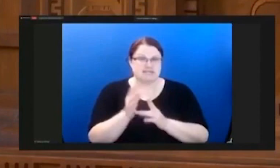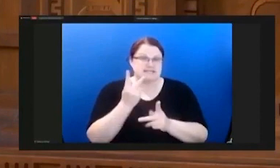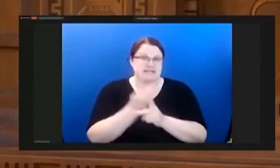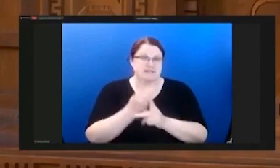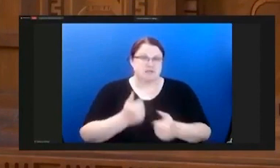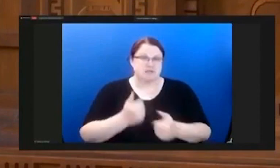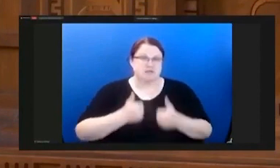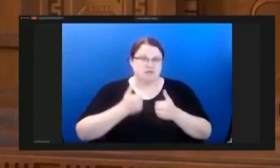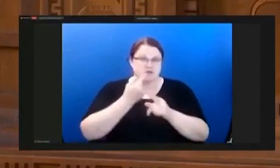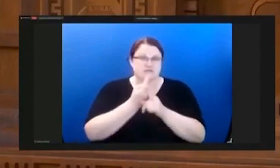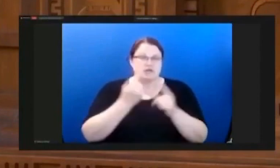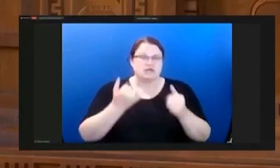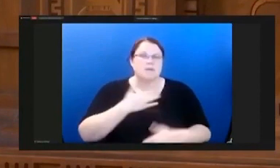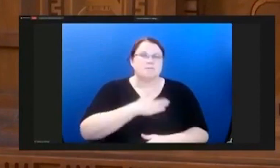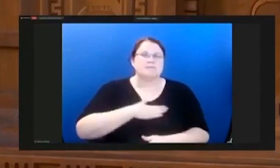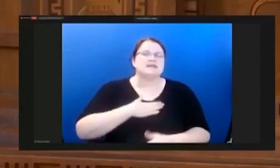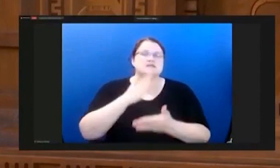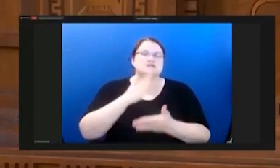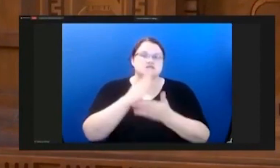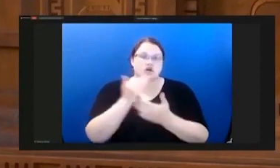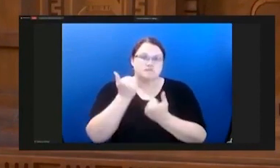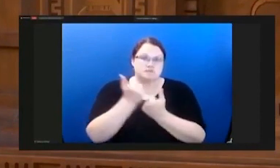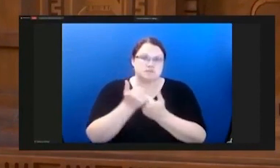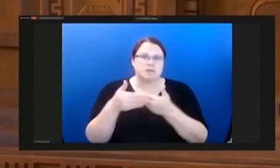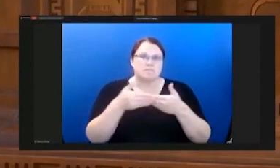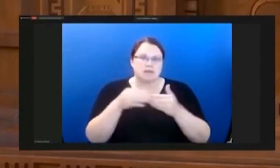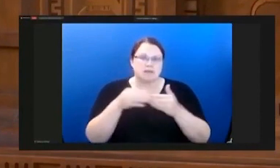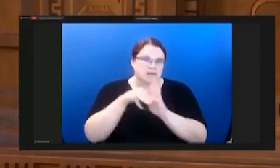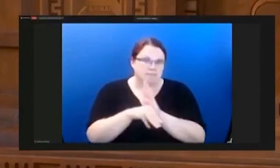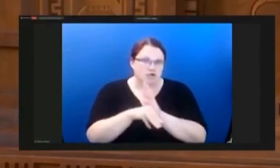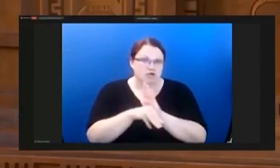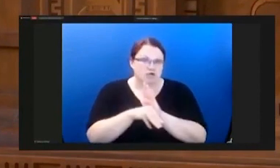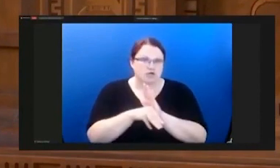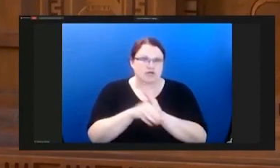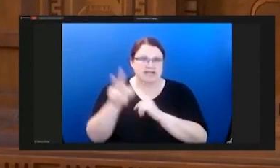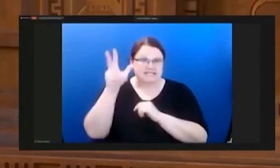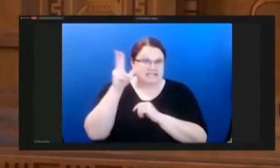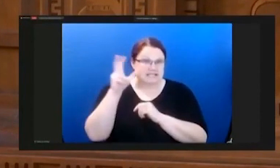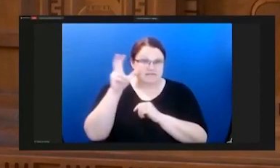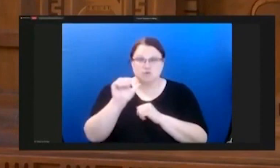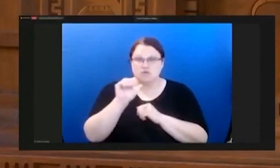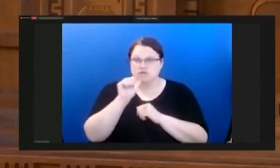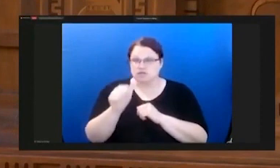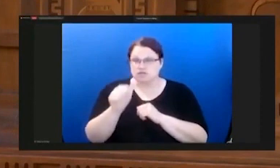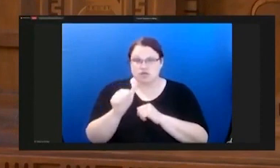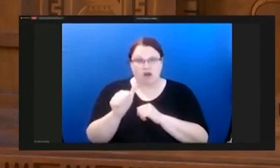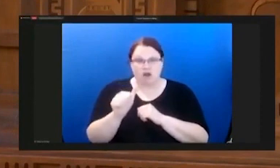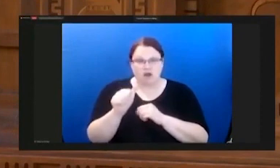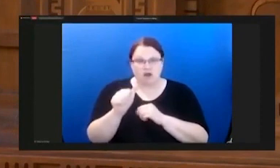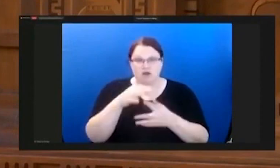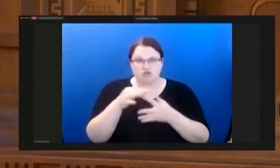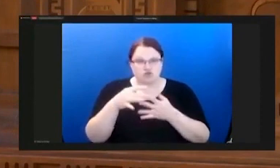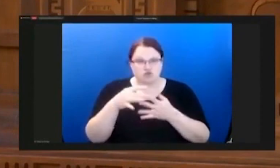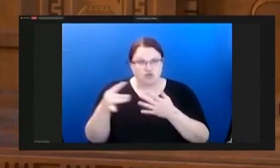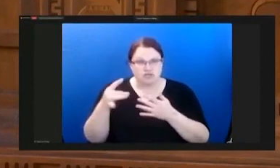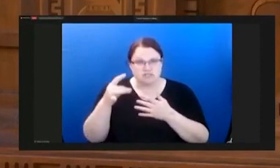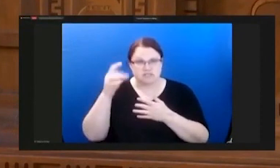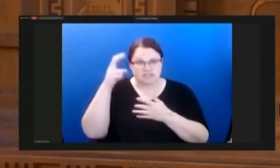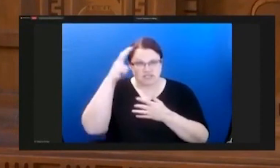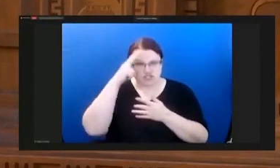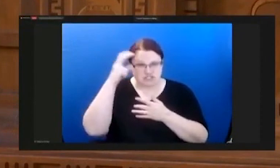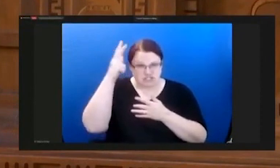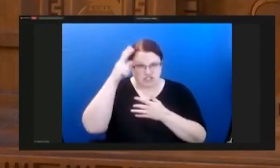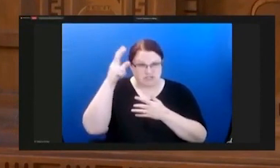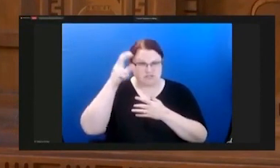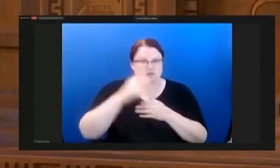stop supporting baby murder. It's evil. It's not a choice. It's evil. It's genocide. And it's a